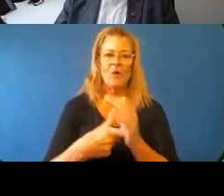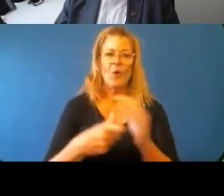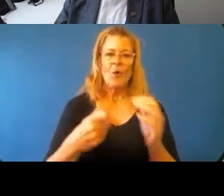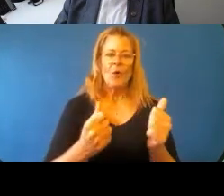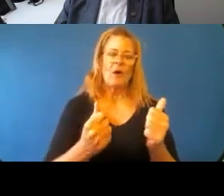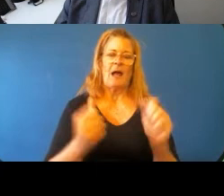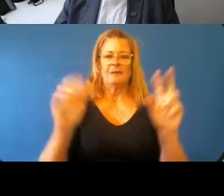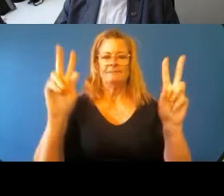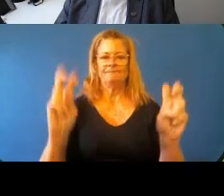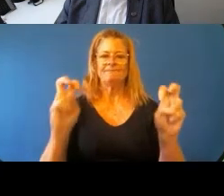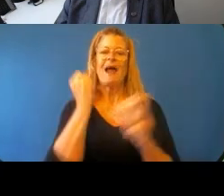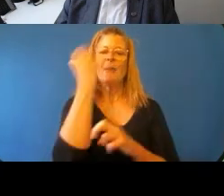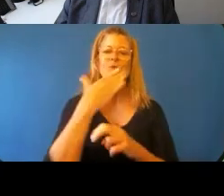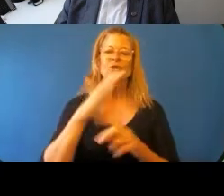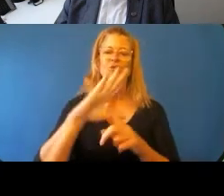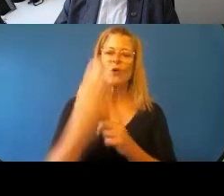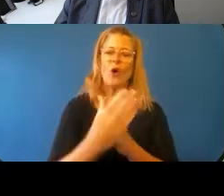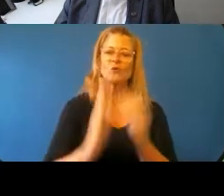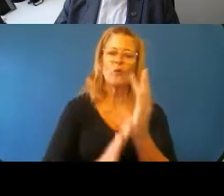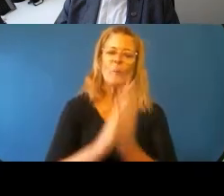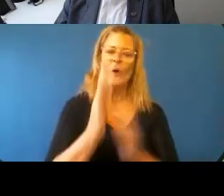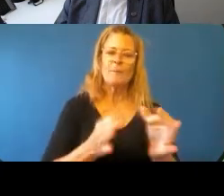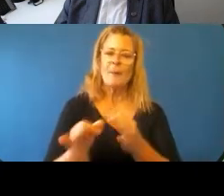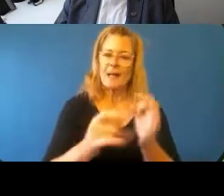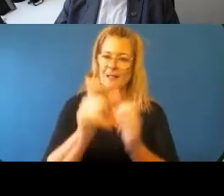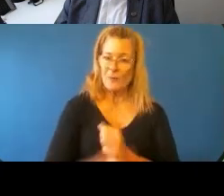planner. And that was the first one. We're about to put two more on.